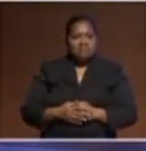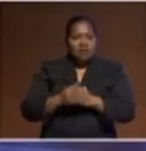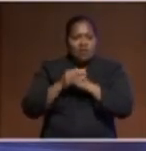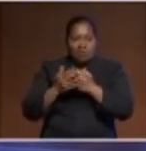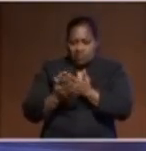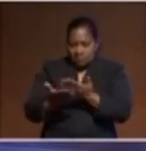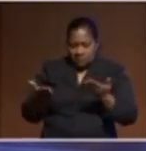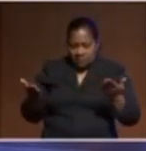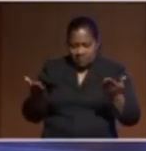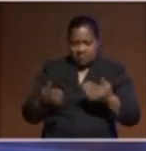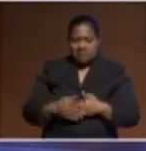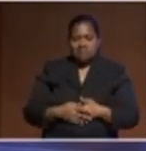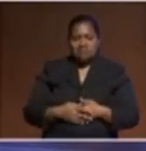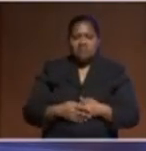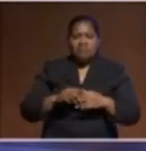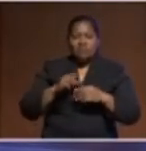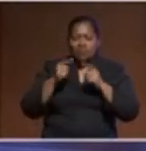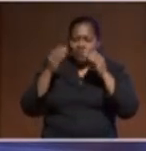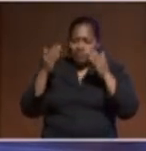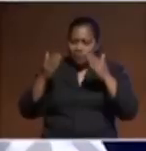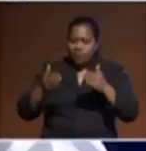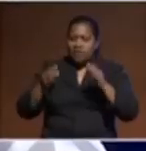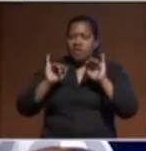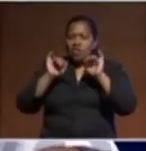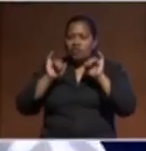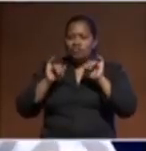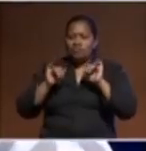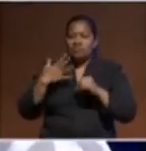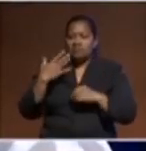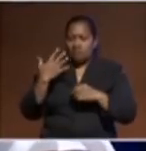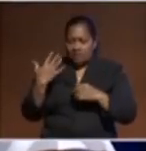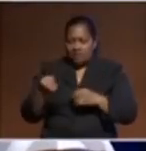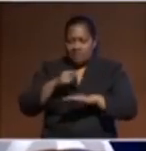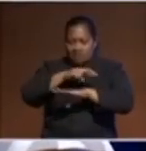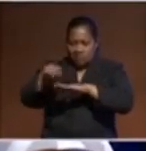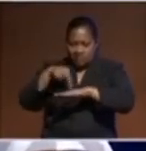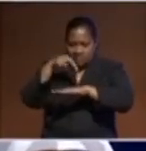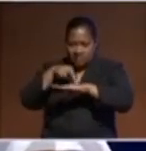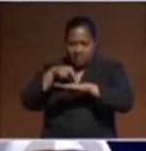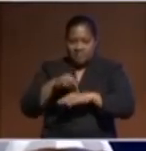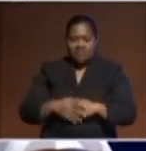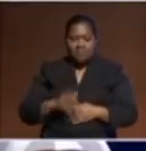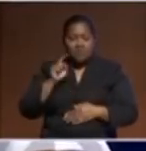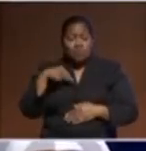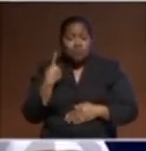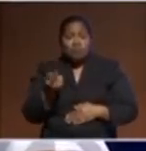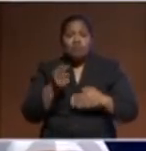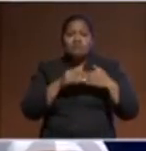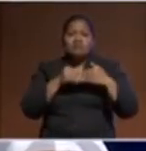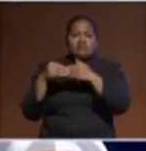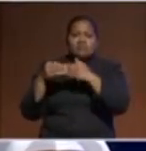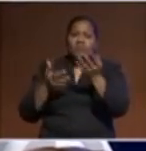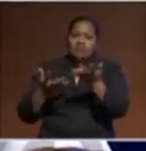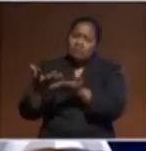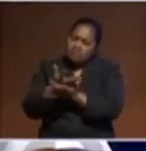our shared region. And tomorrow, as Audrey has put it, the leaders will discuss